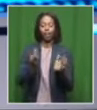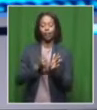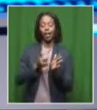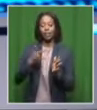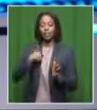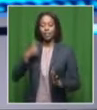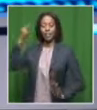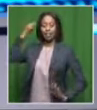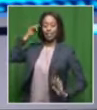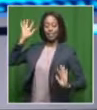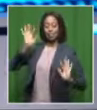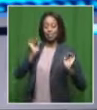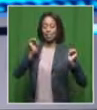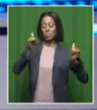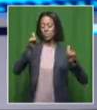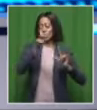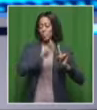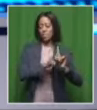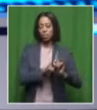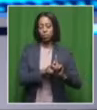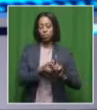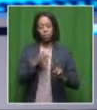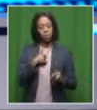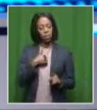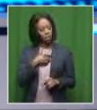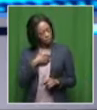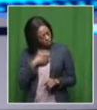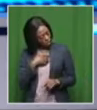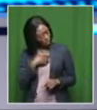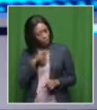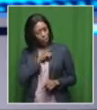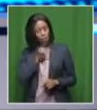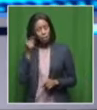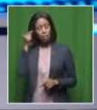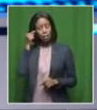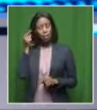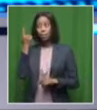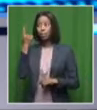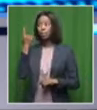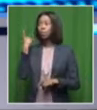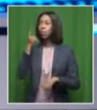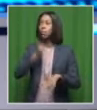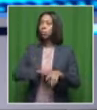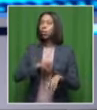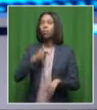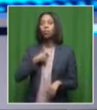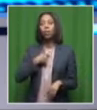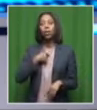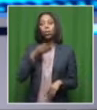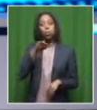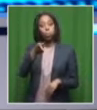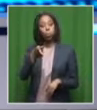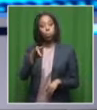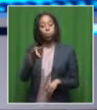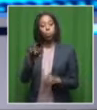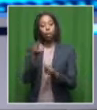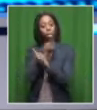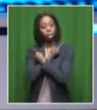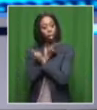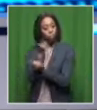just makes you look like a cool kid. And so I naturally thought, because this one time I noticed I was at some establishment